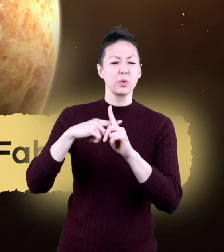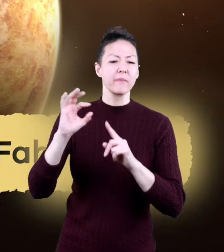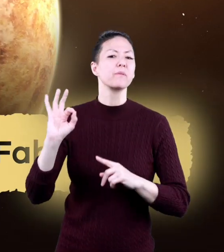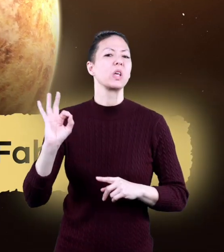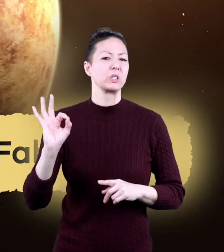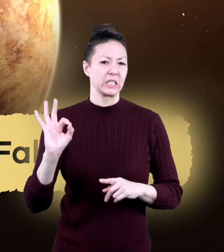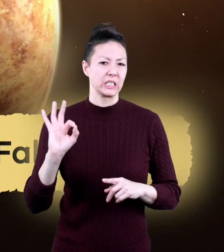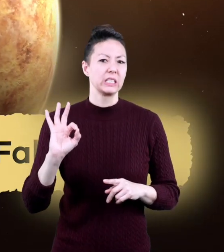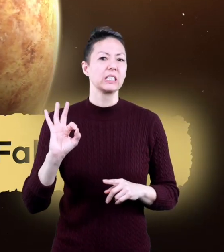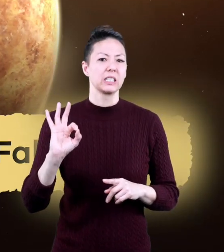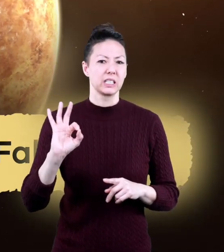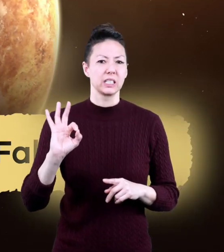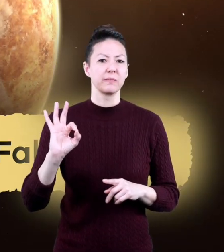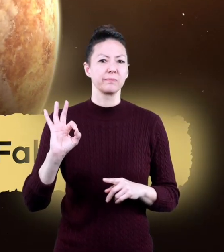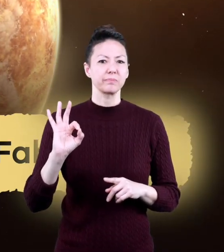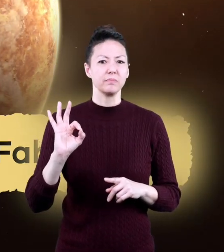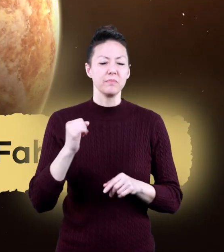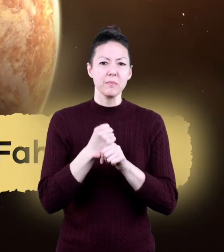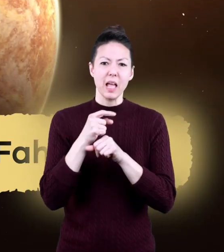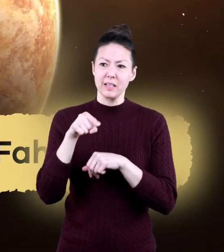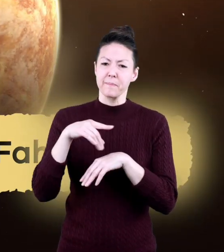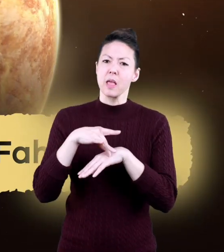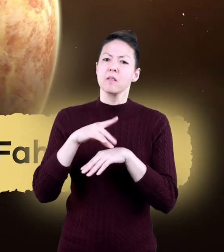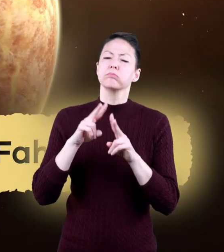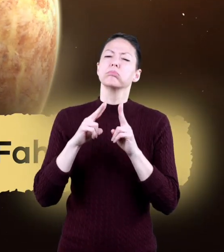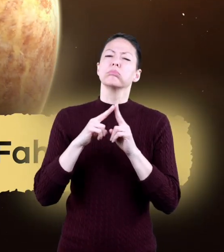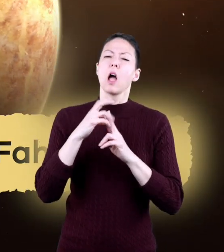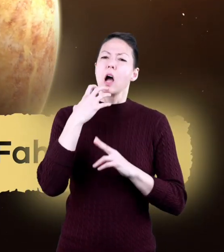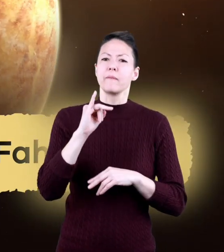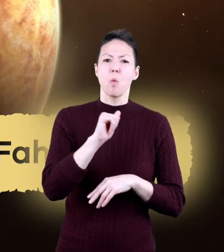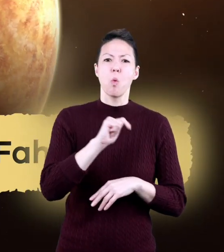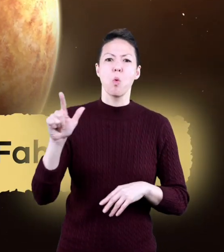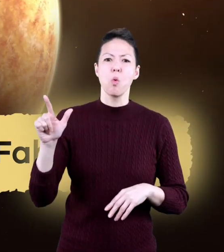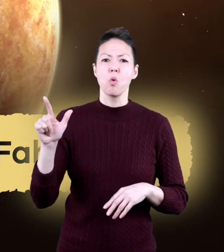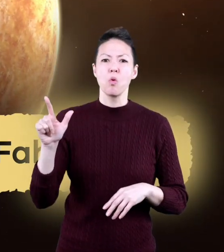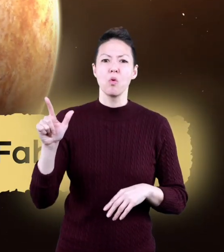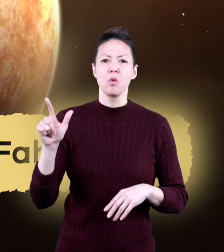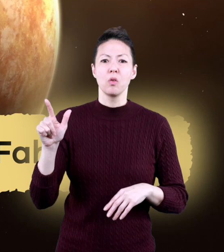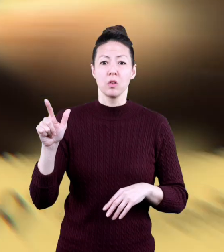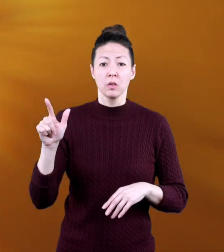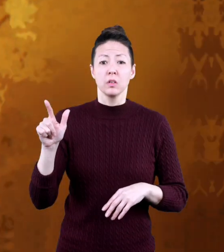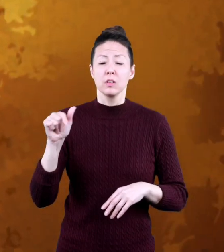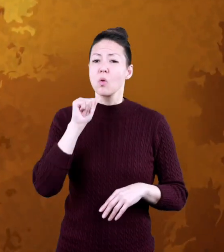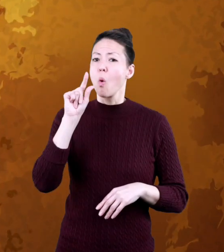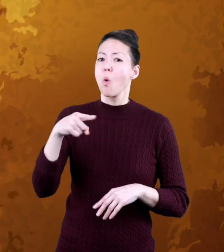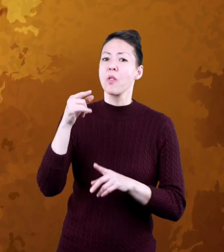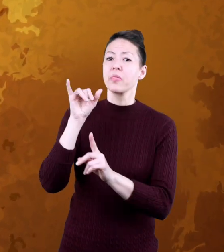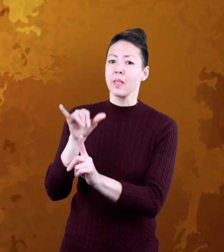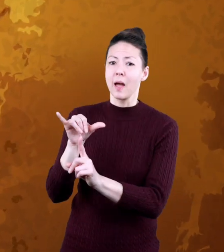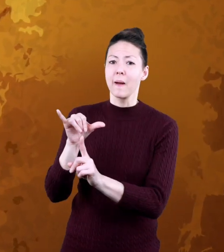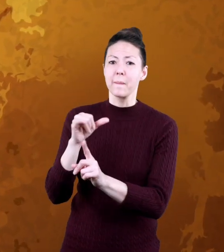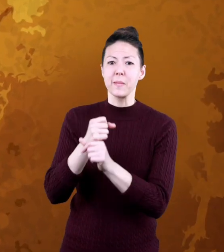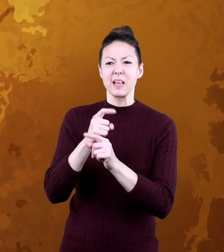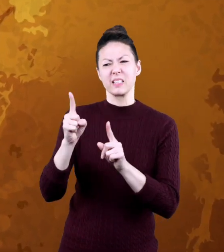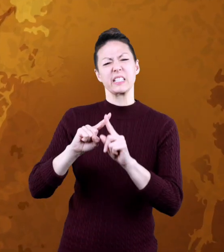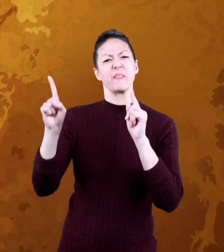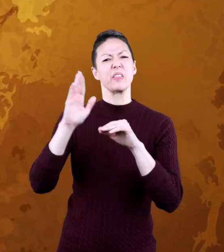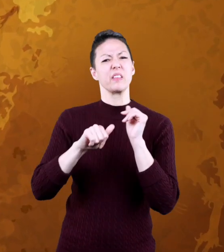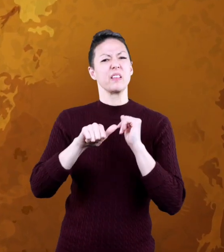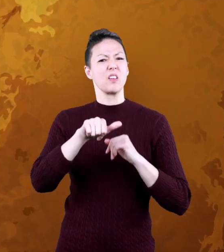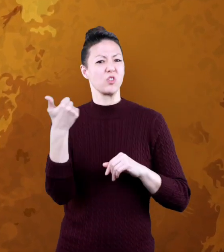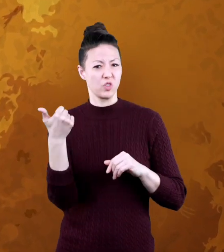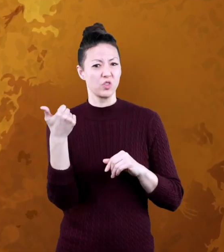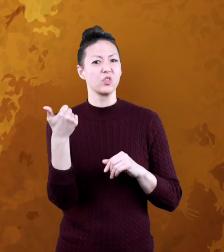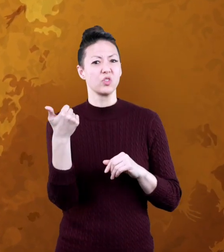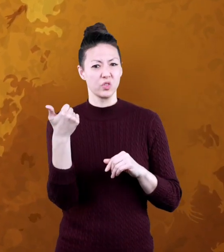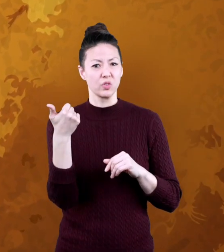900 degrees Fahrenheit, making it the hottest planet of them all. But that's not the only thing